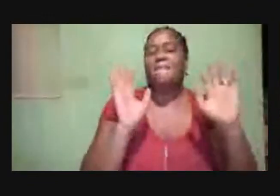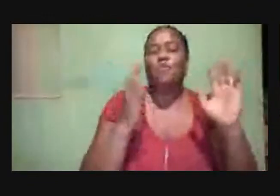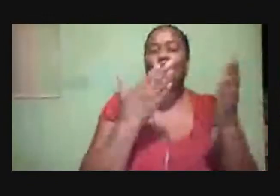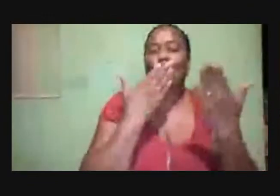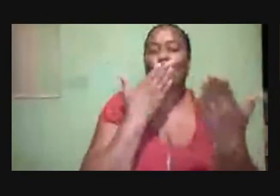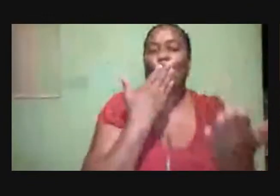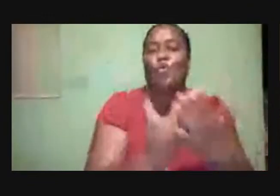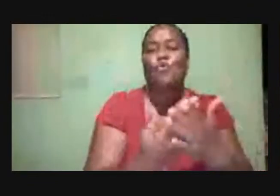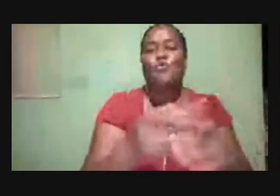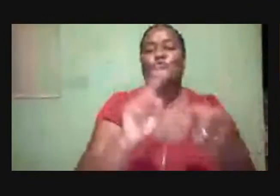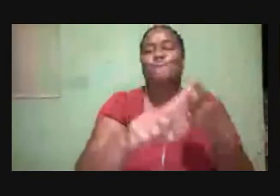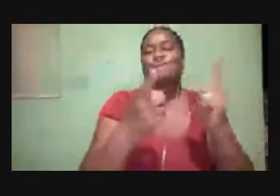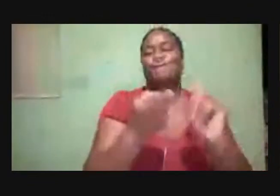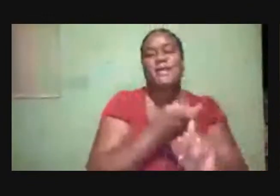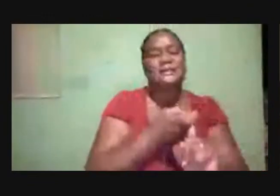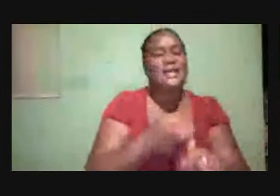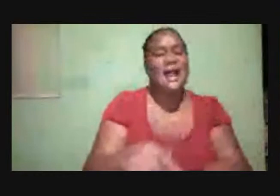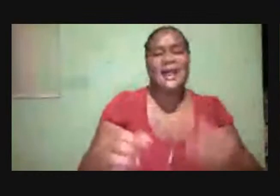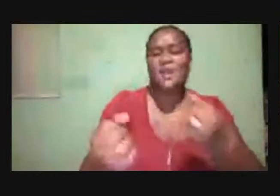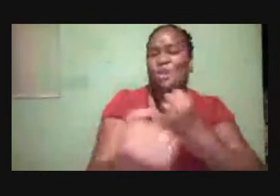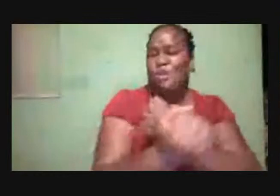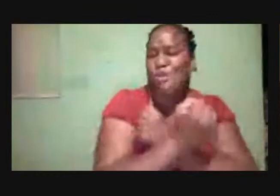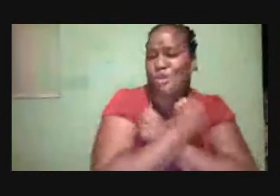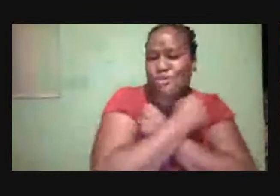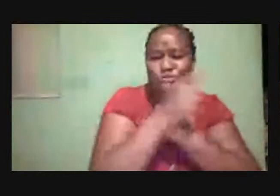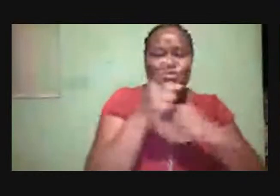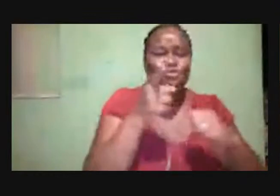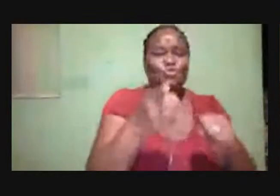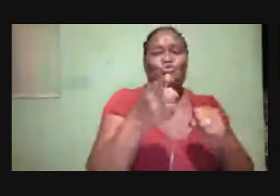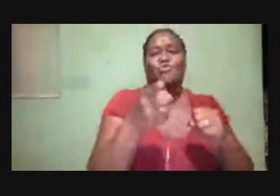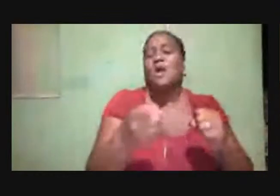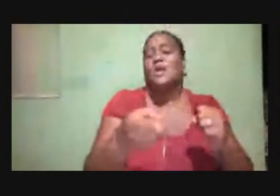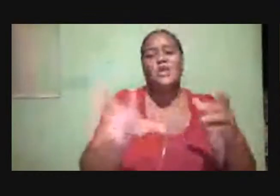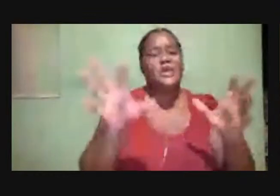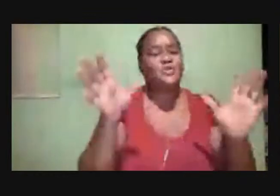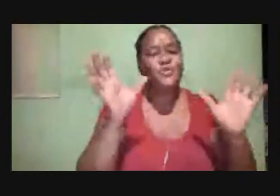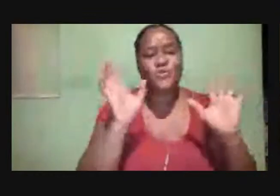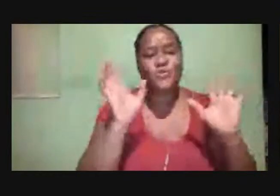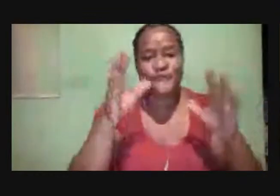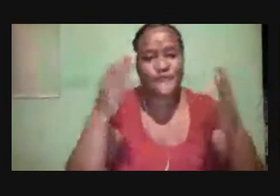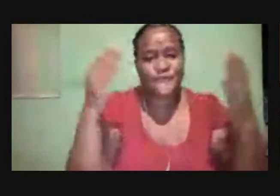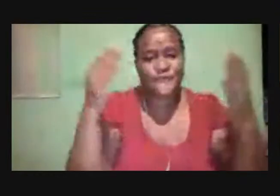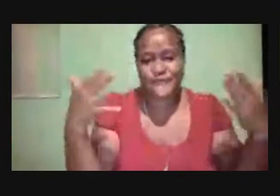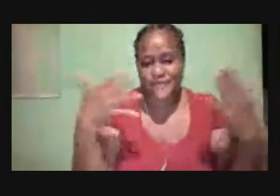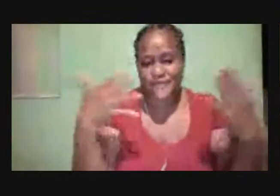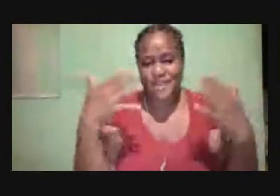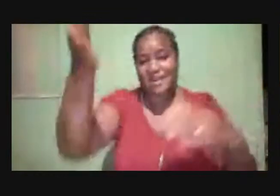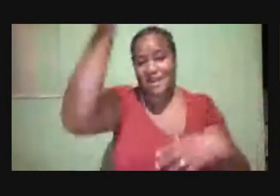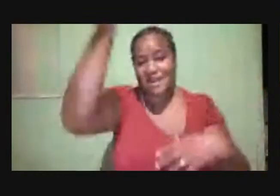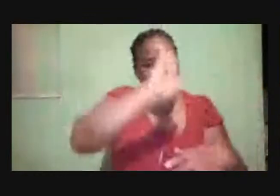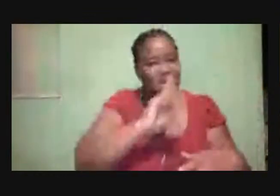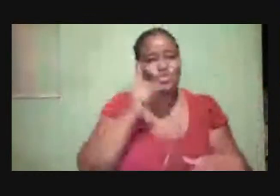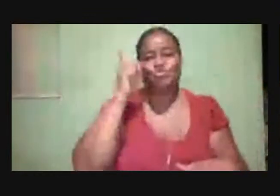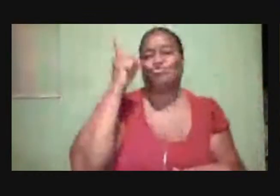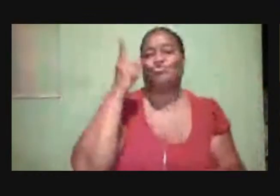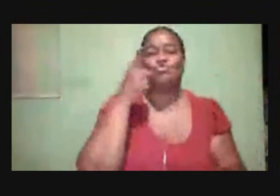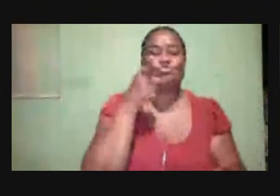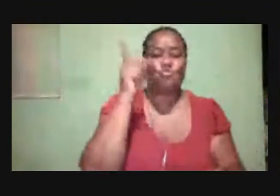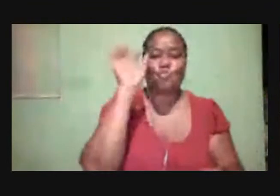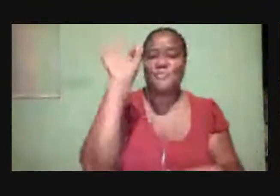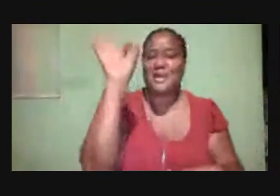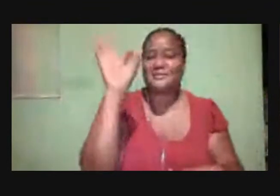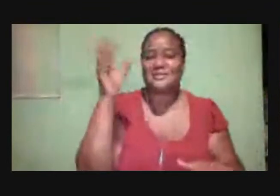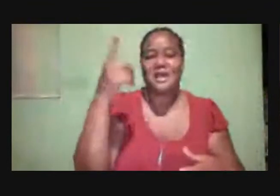appreciate you, my friend. You are a godly man. You believe in family